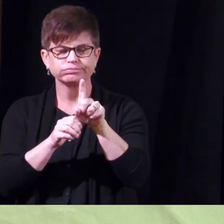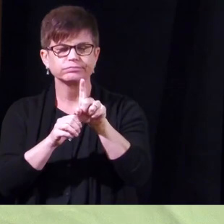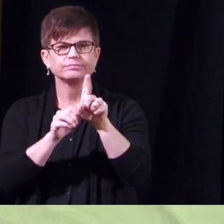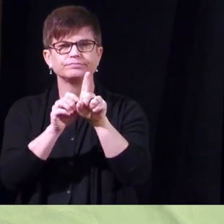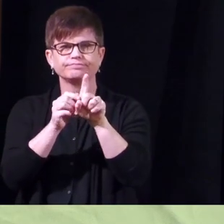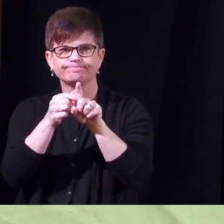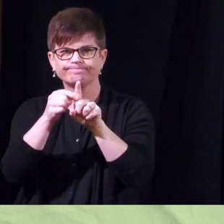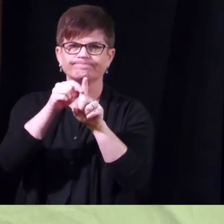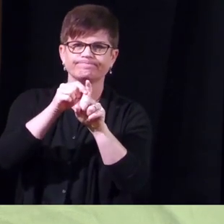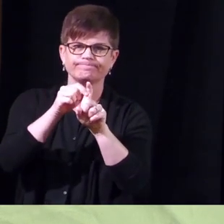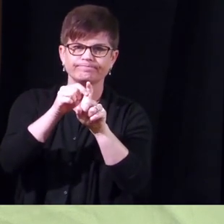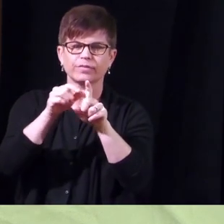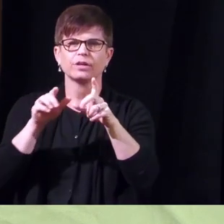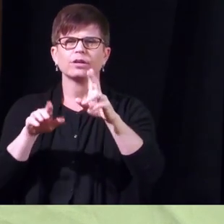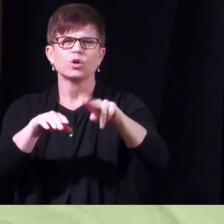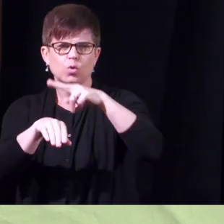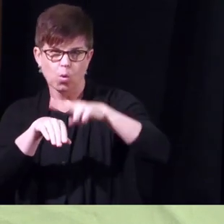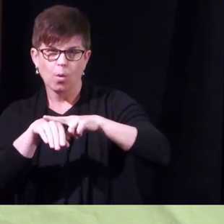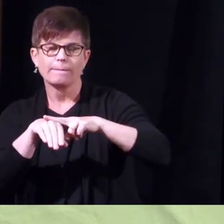into a normal shape